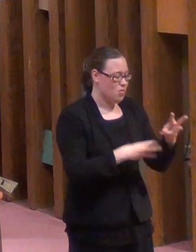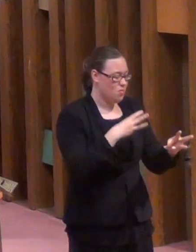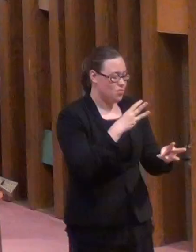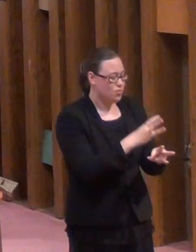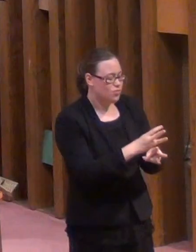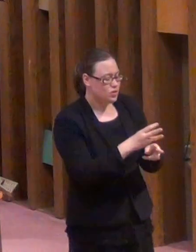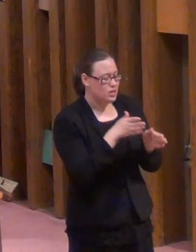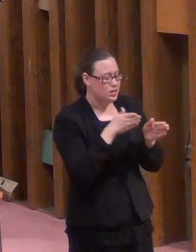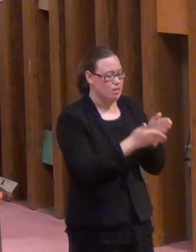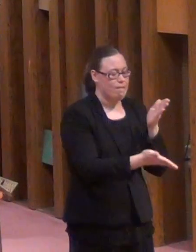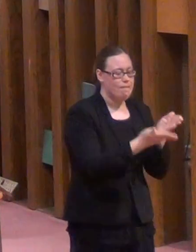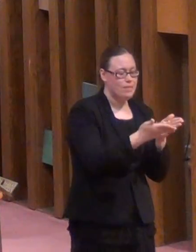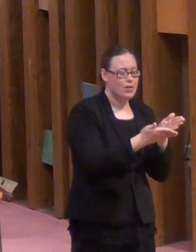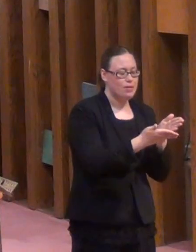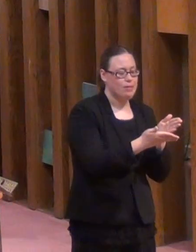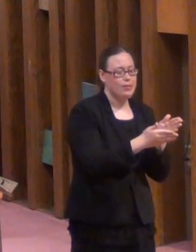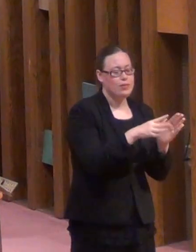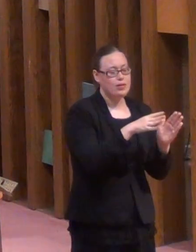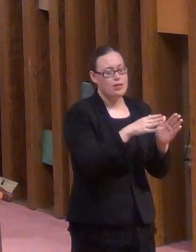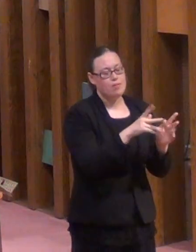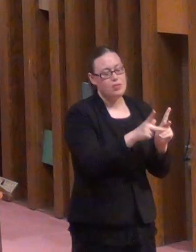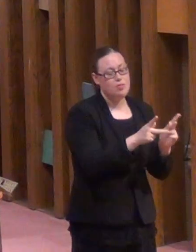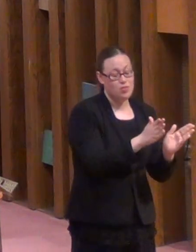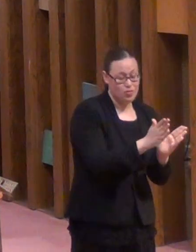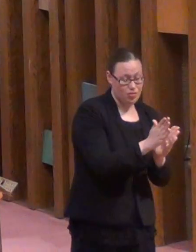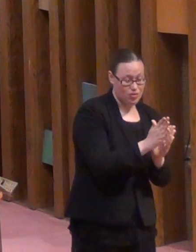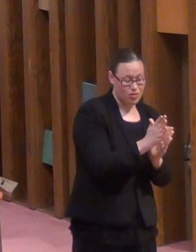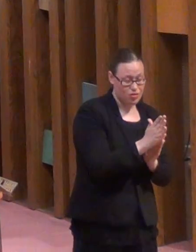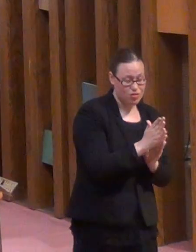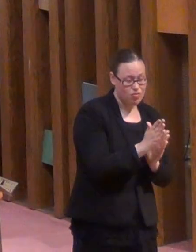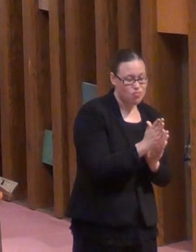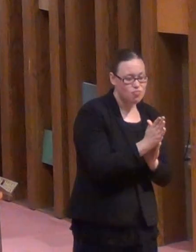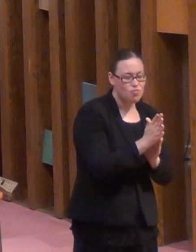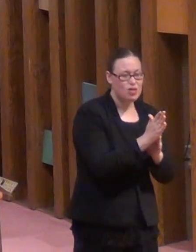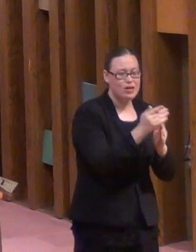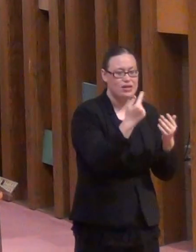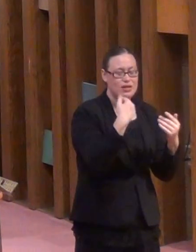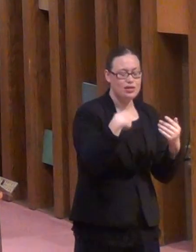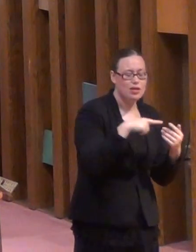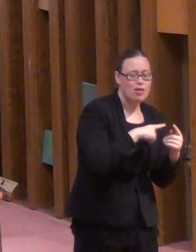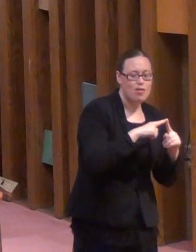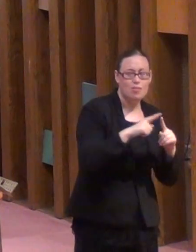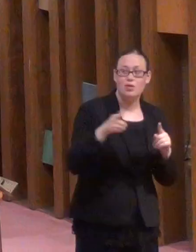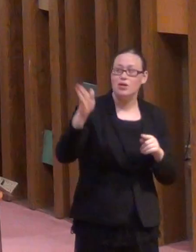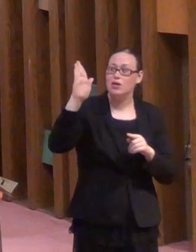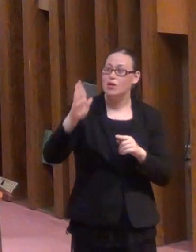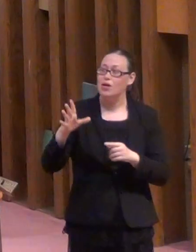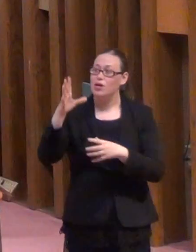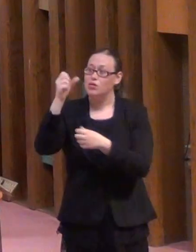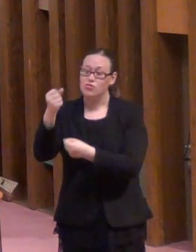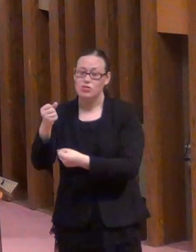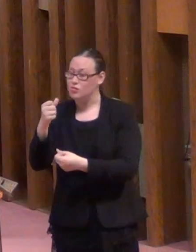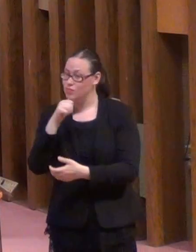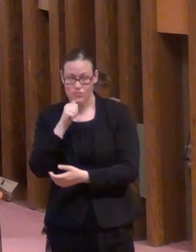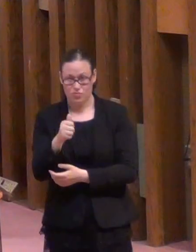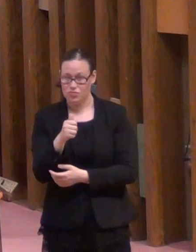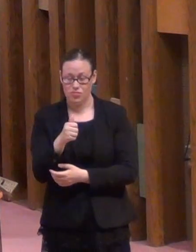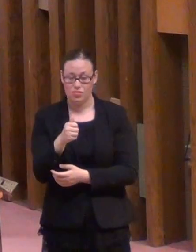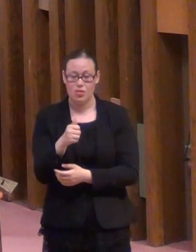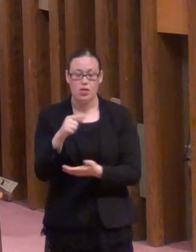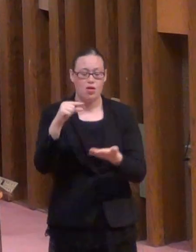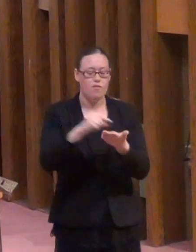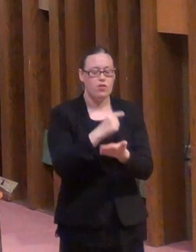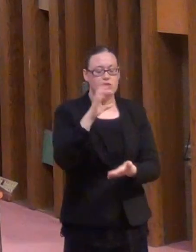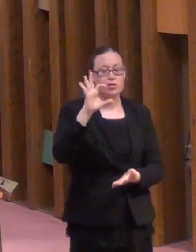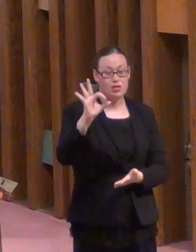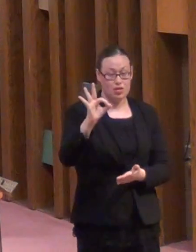praise, but it will not gain us the trust of God. Verse 9 is the key.